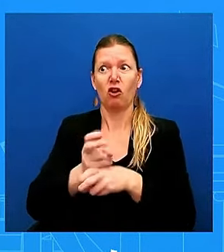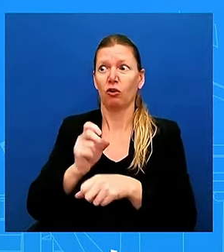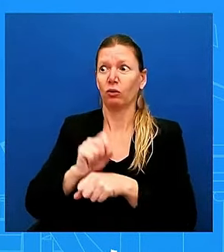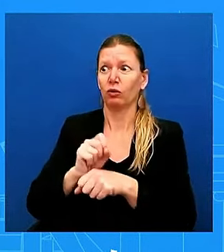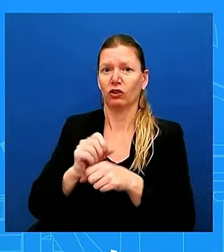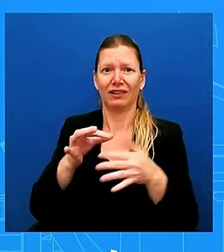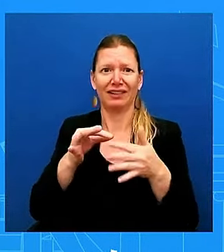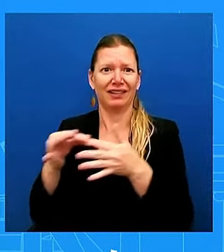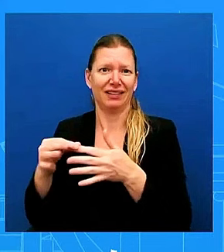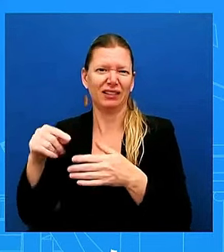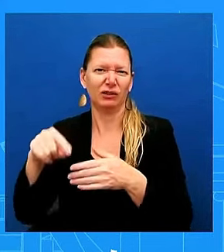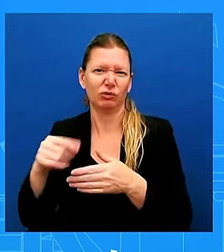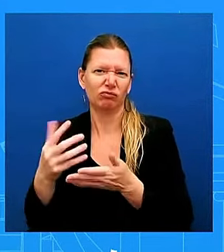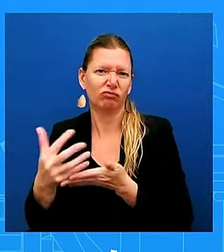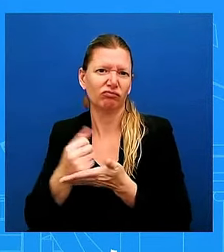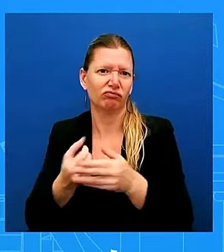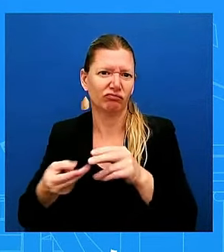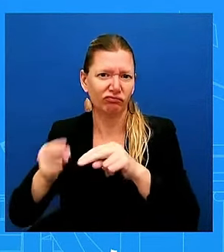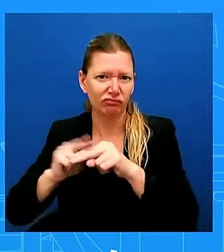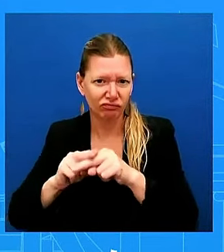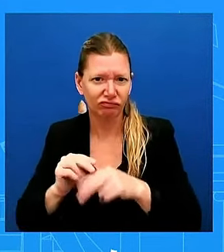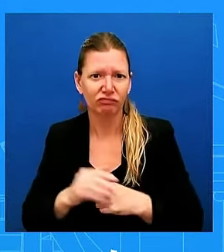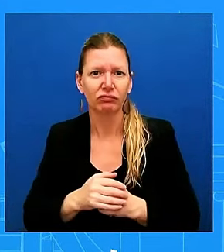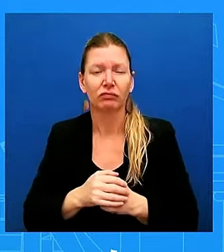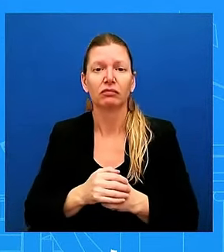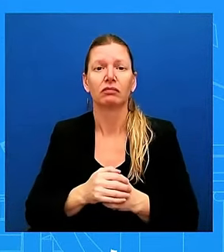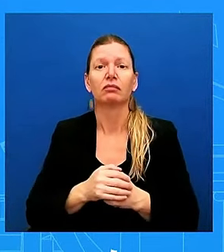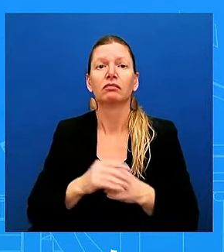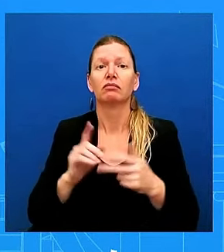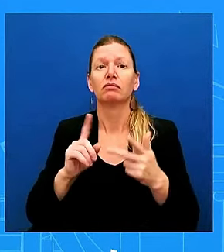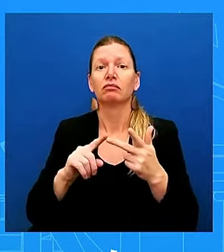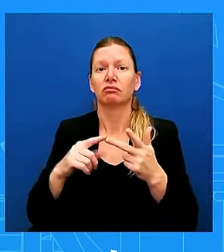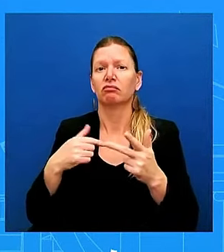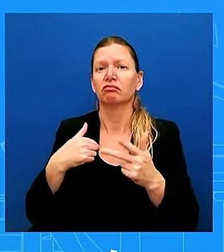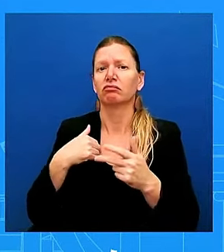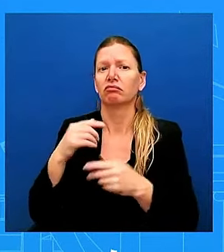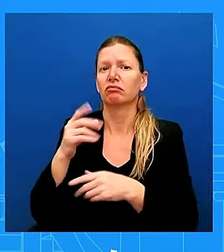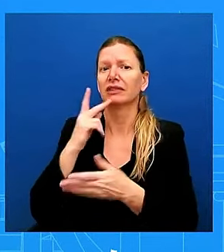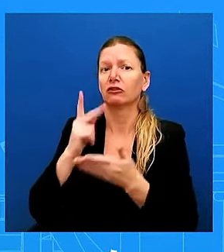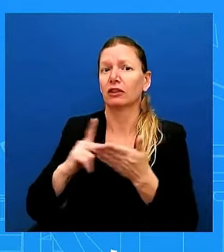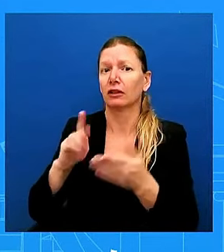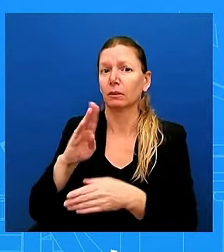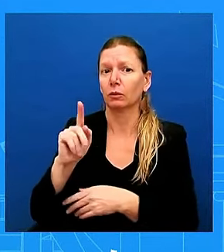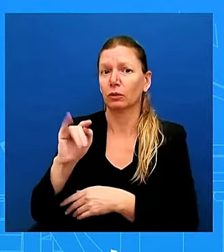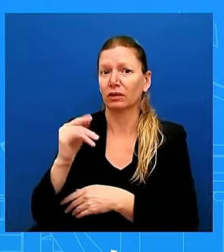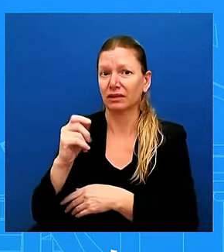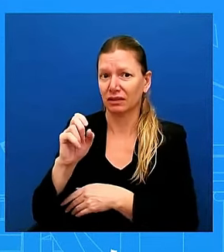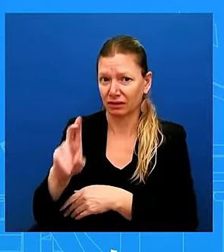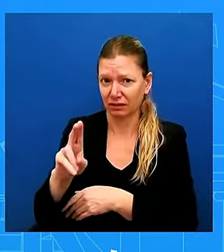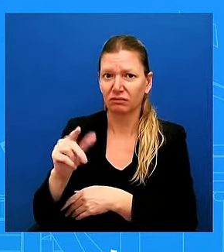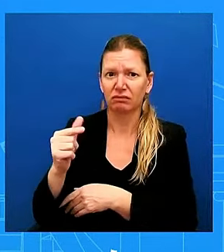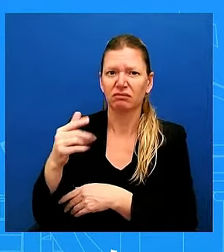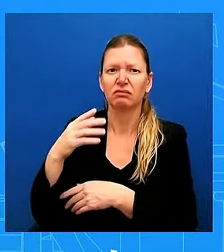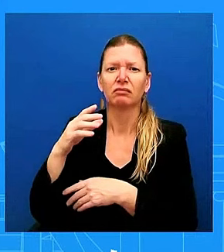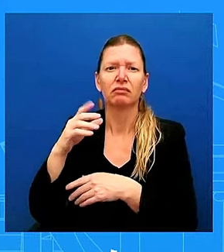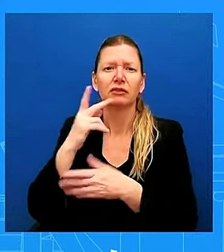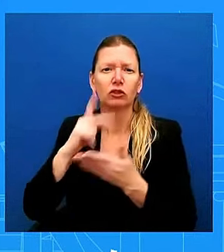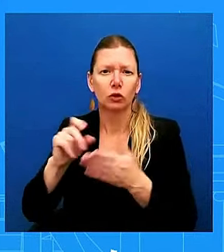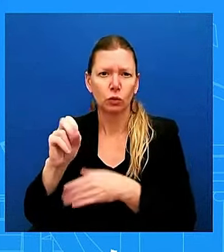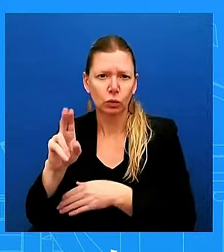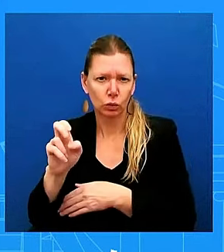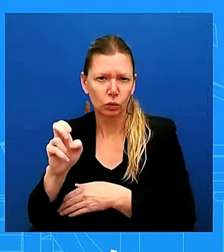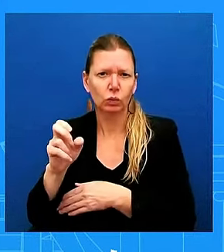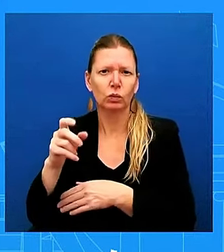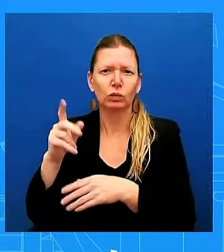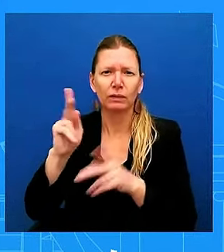Hsu, a number of people in the White House, we are seeing dock workers get a fair share of the industry's